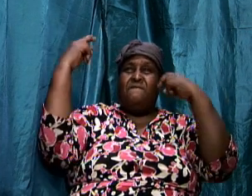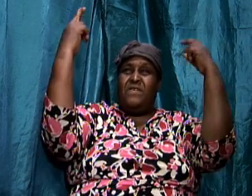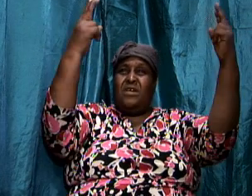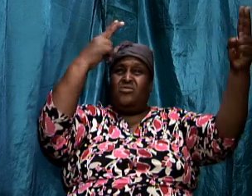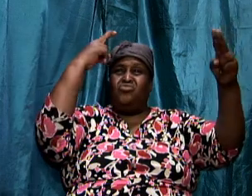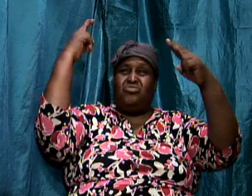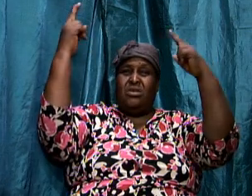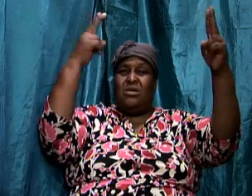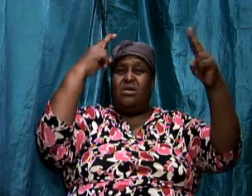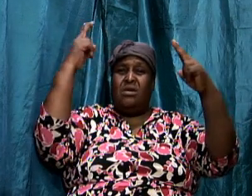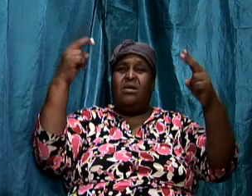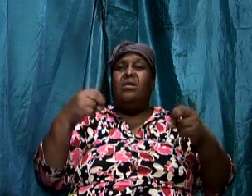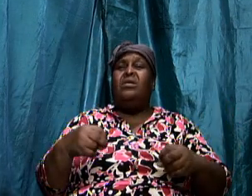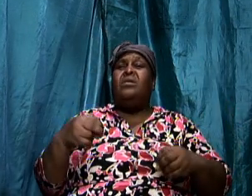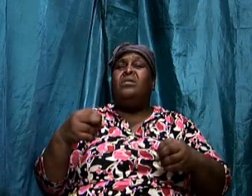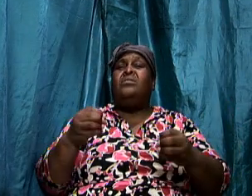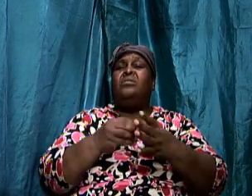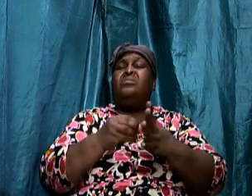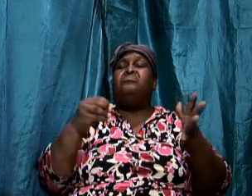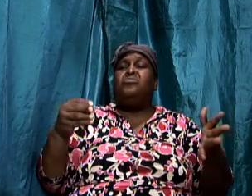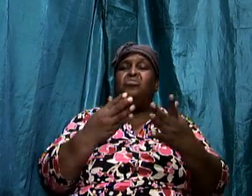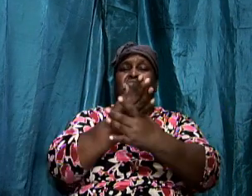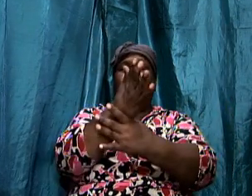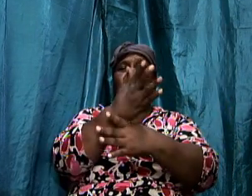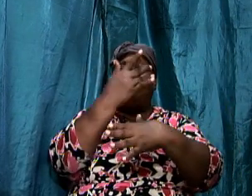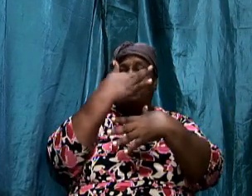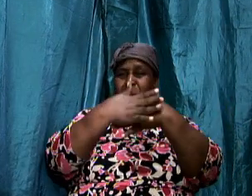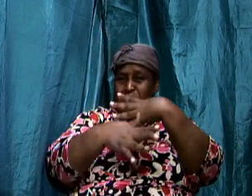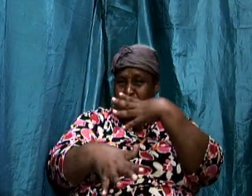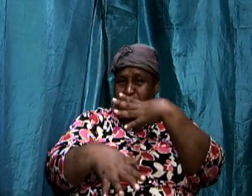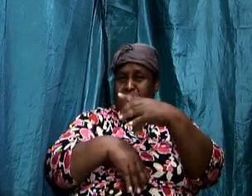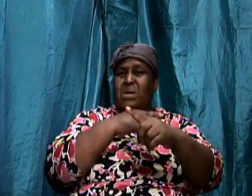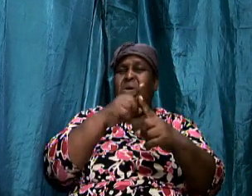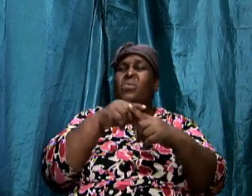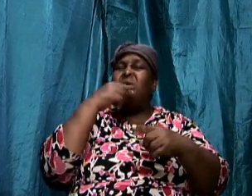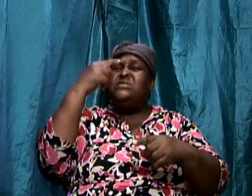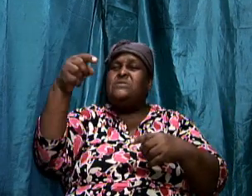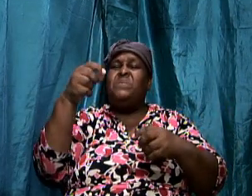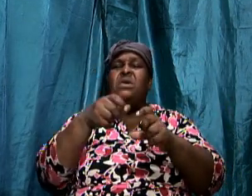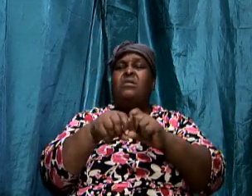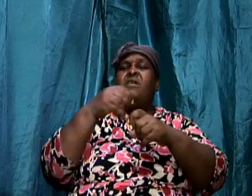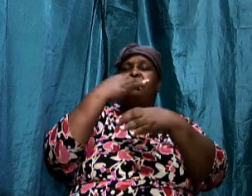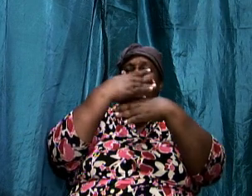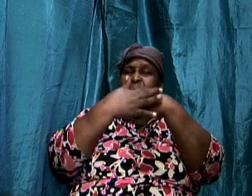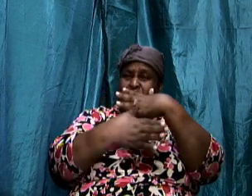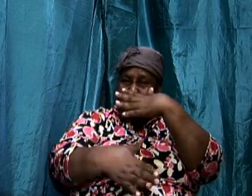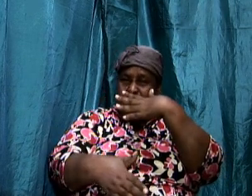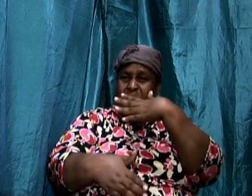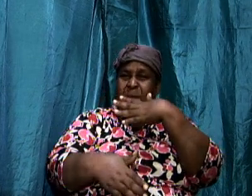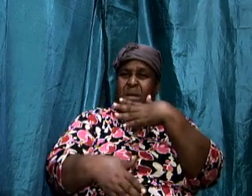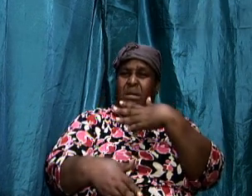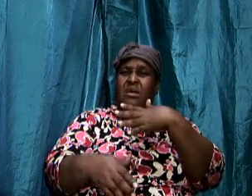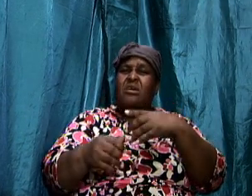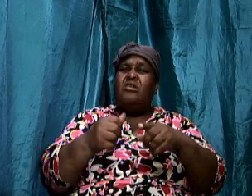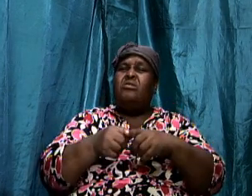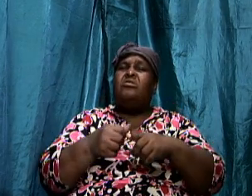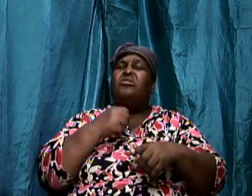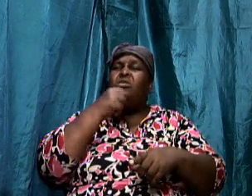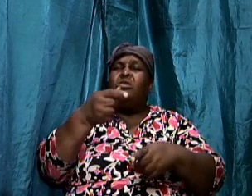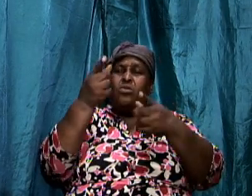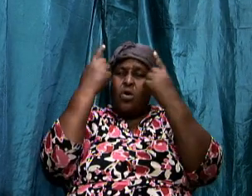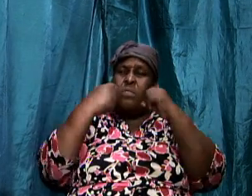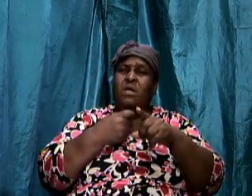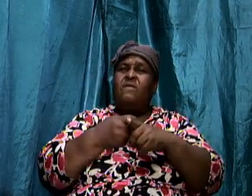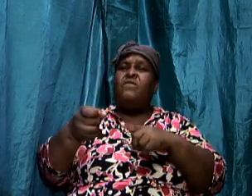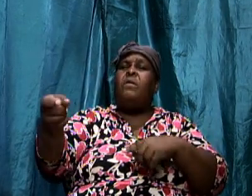obtained through blood and when it speaks of blood it's not speaking of blood coming from a cut on his face